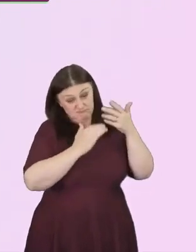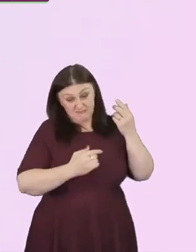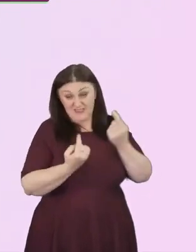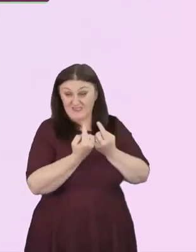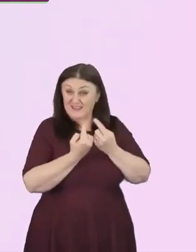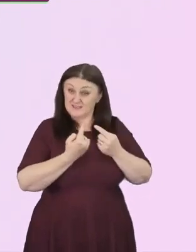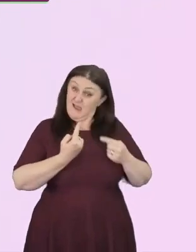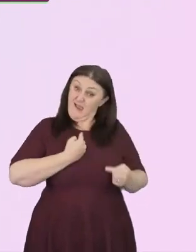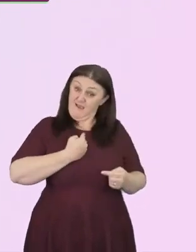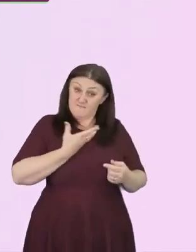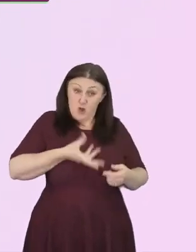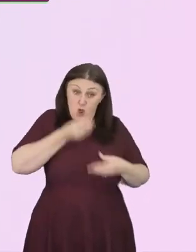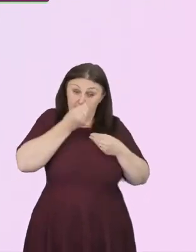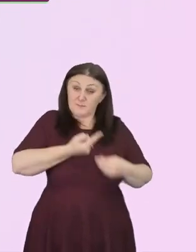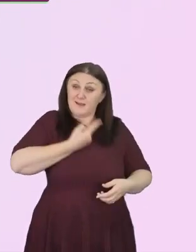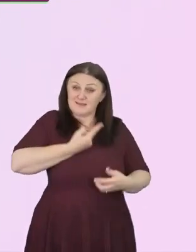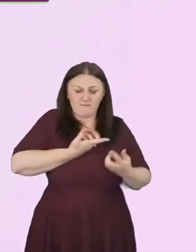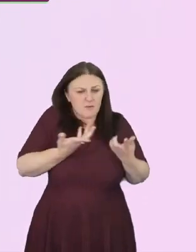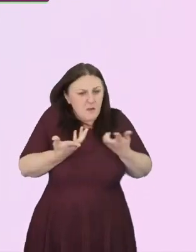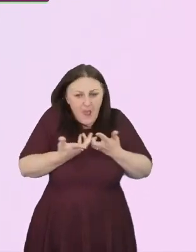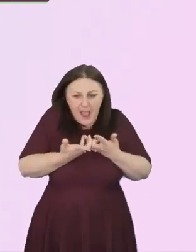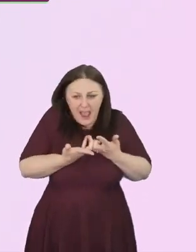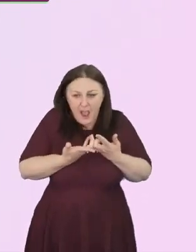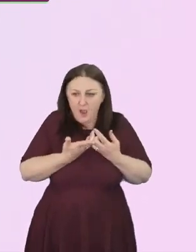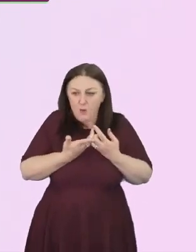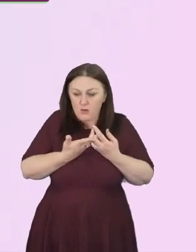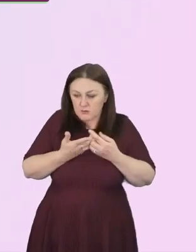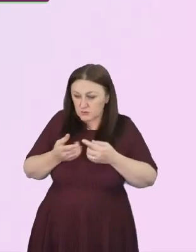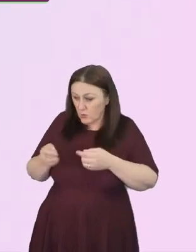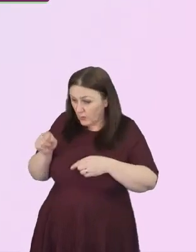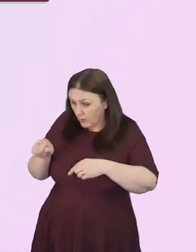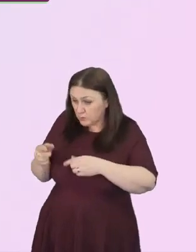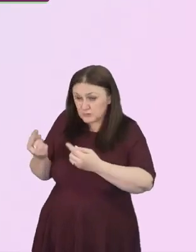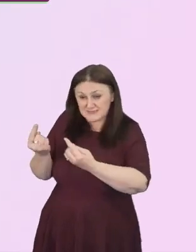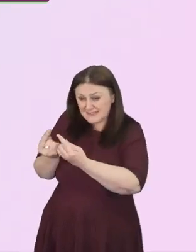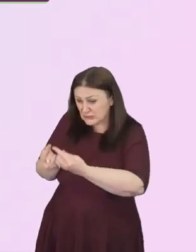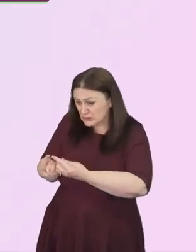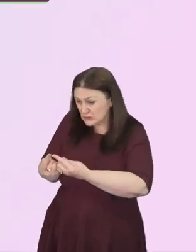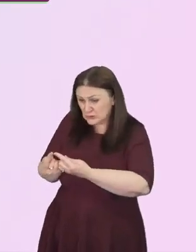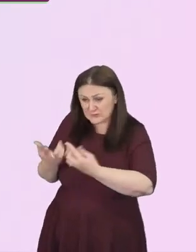how to respond to the issues raised by racial injustice.